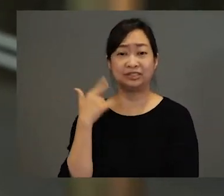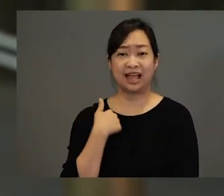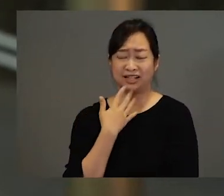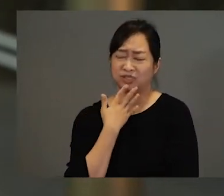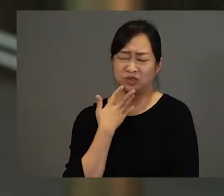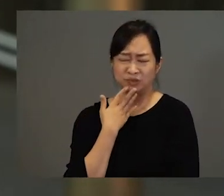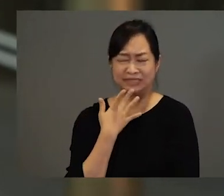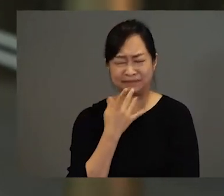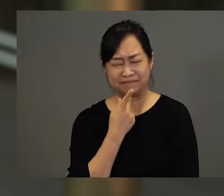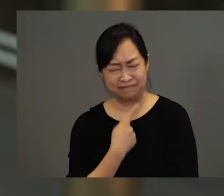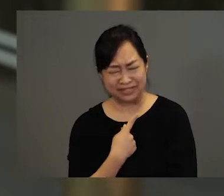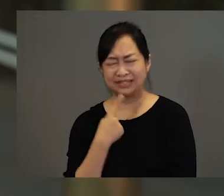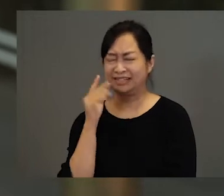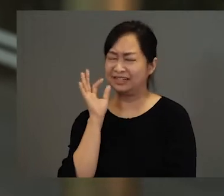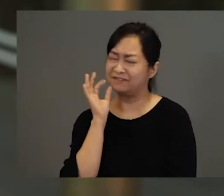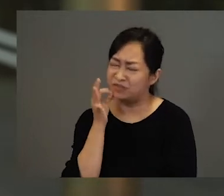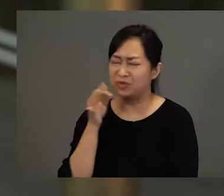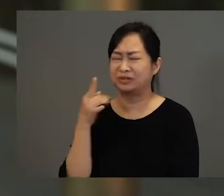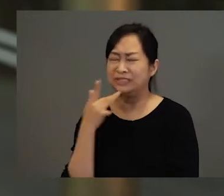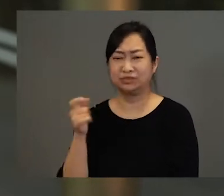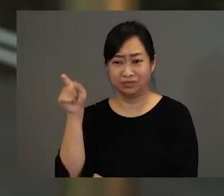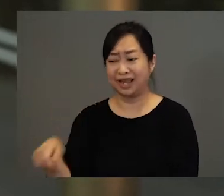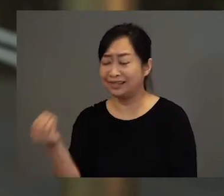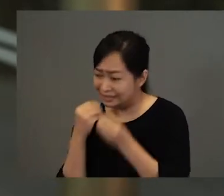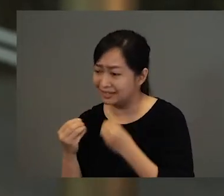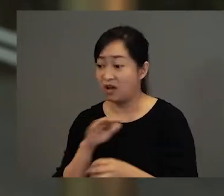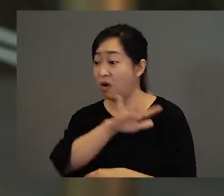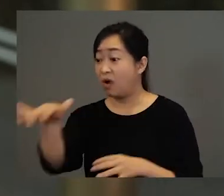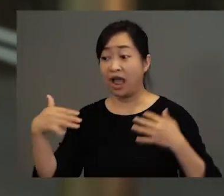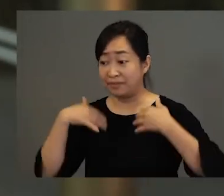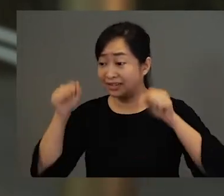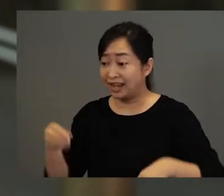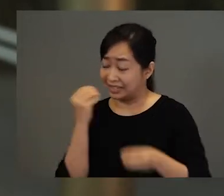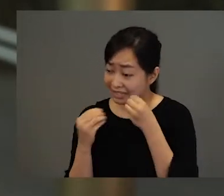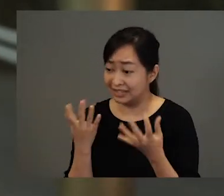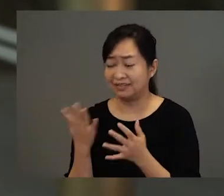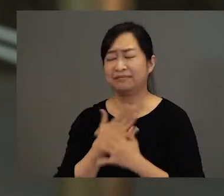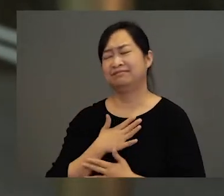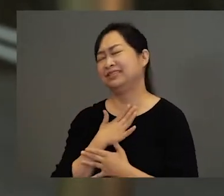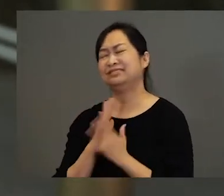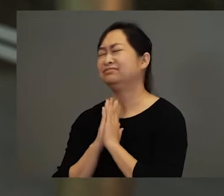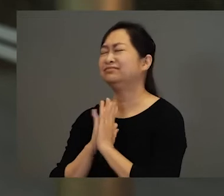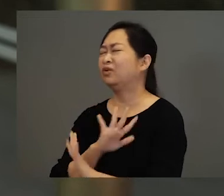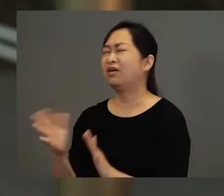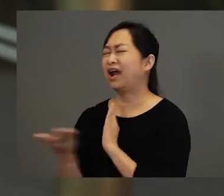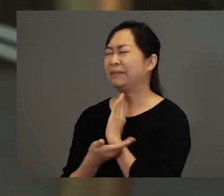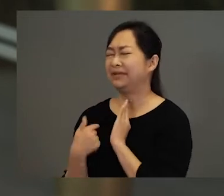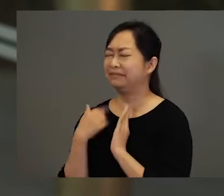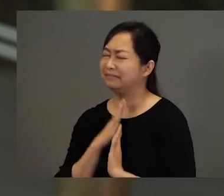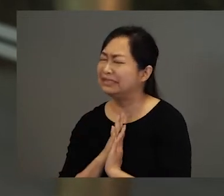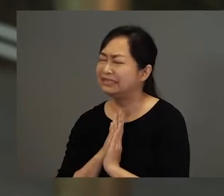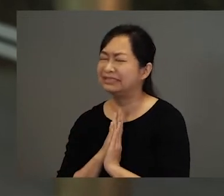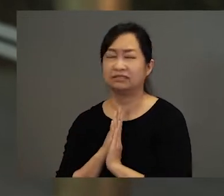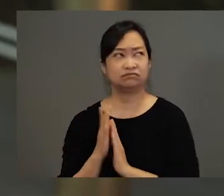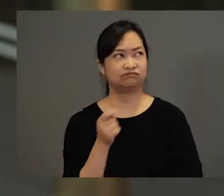I have sweet, pink, delicious fruit that you can eat. And all the animals can eat. Please don't cut me